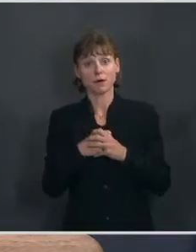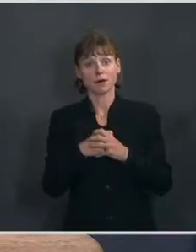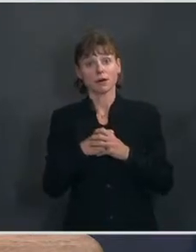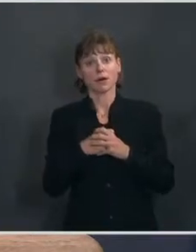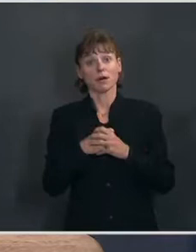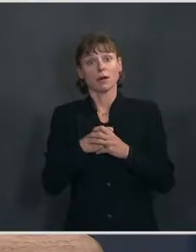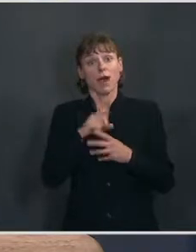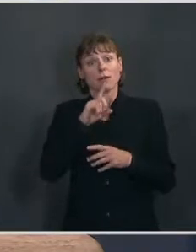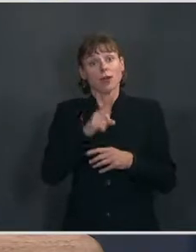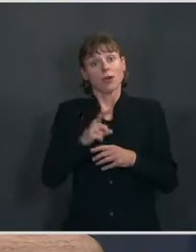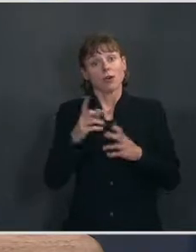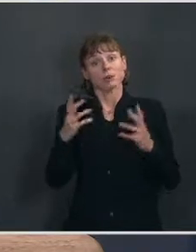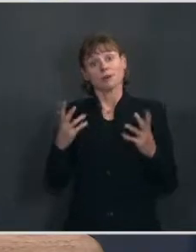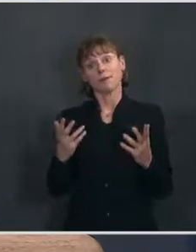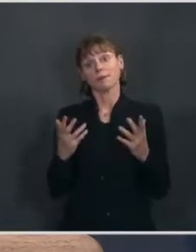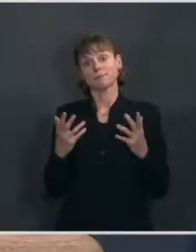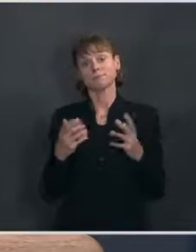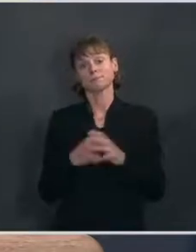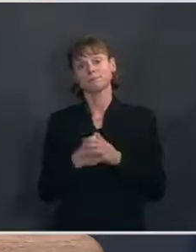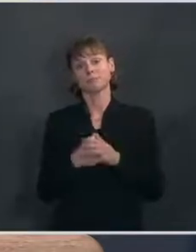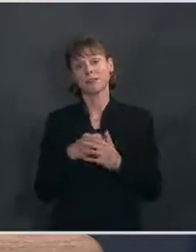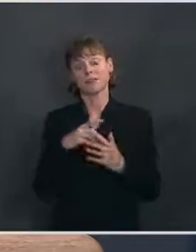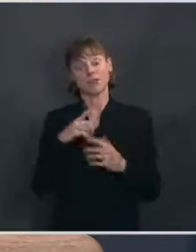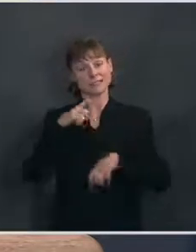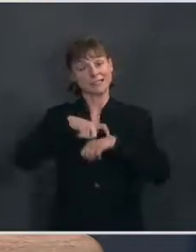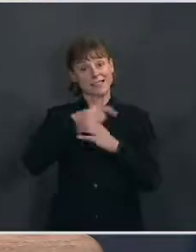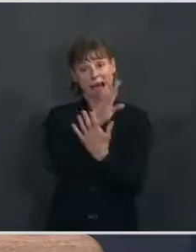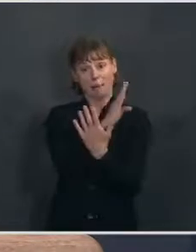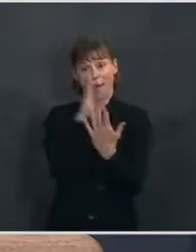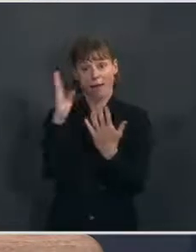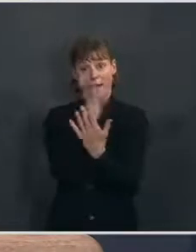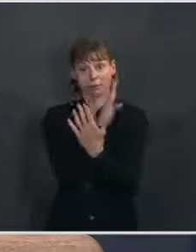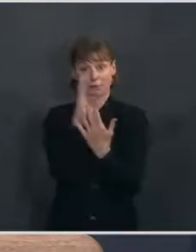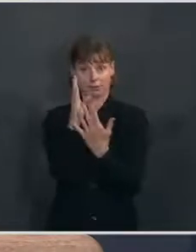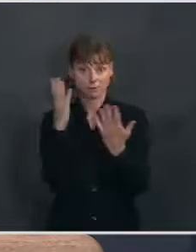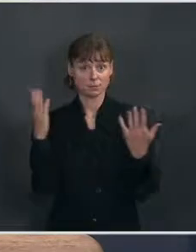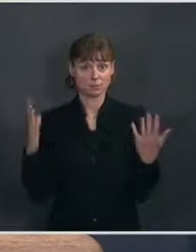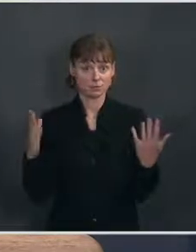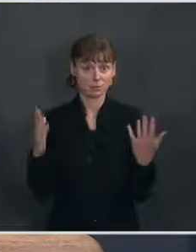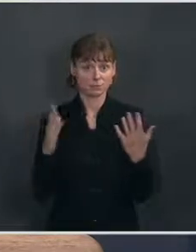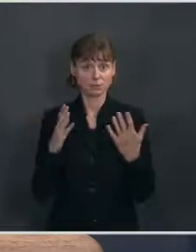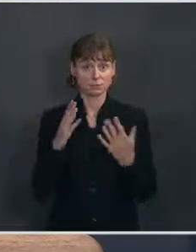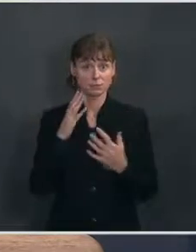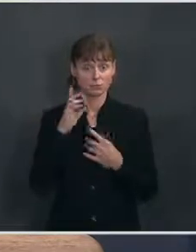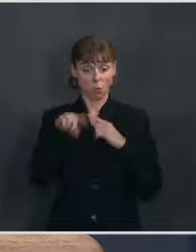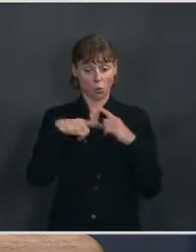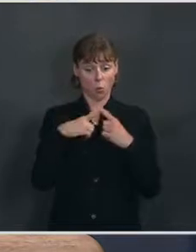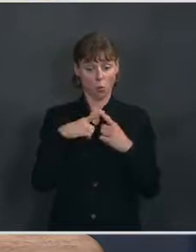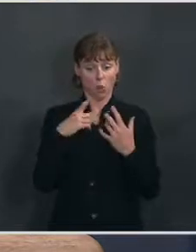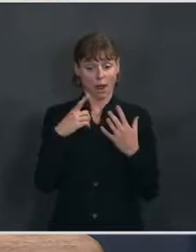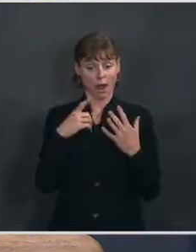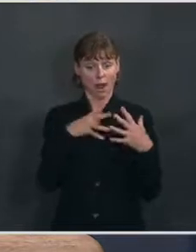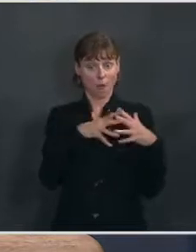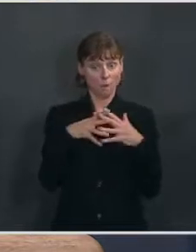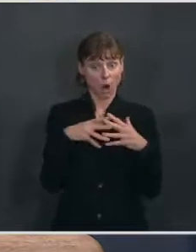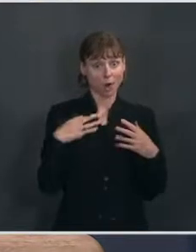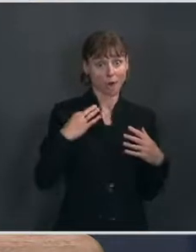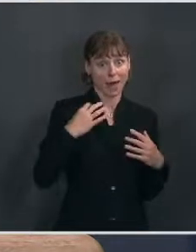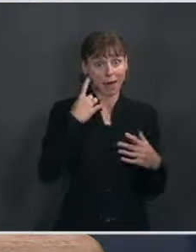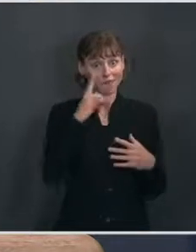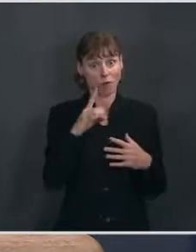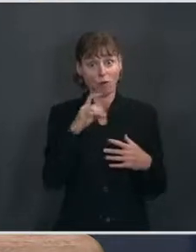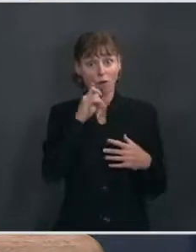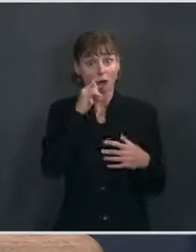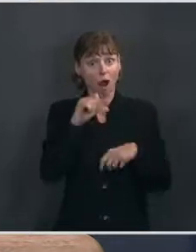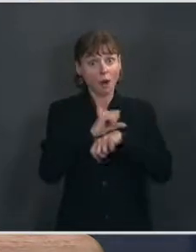There are timelines coming up, I should say, in terms of when the Americans who are applying for unemployment insurance will